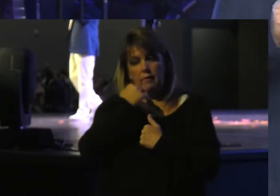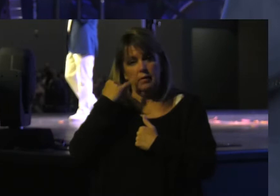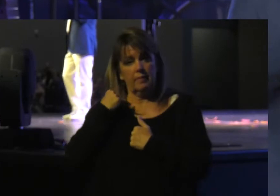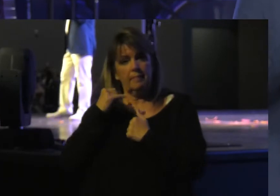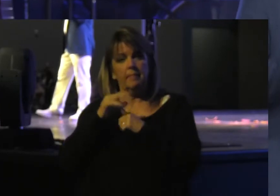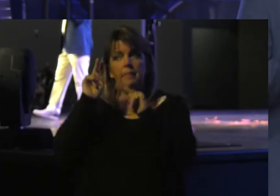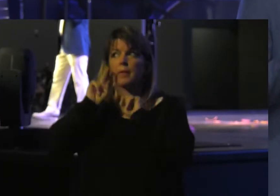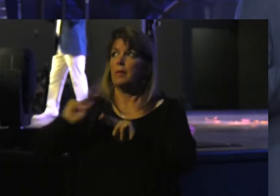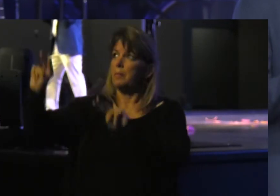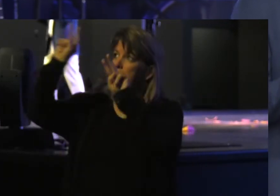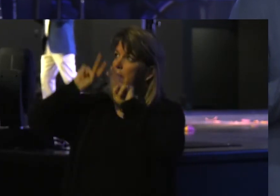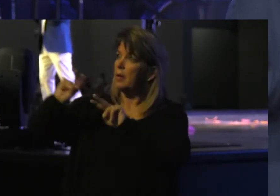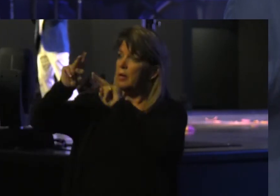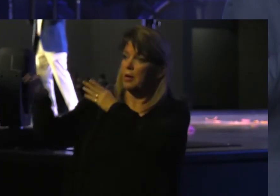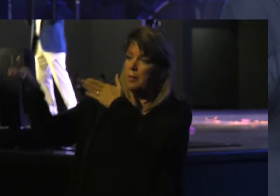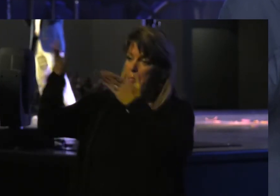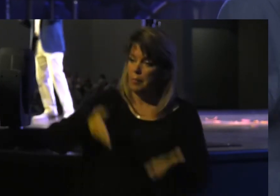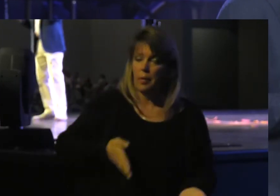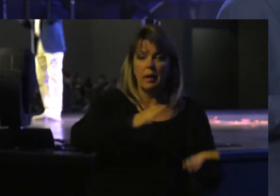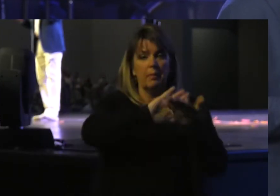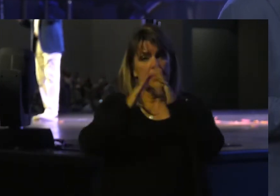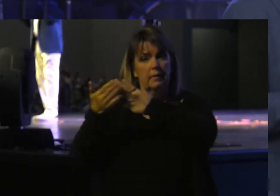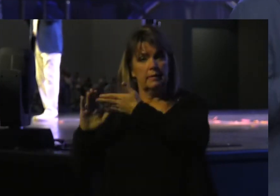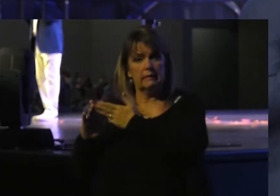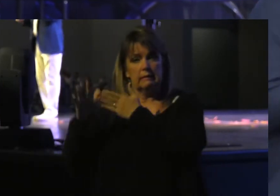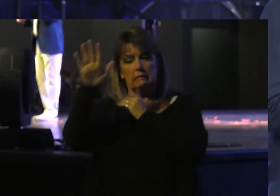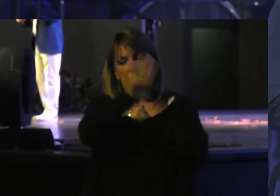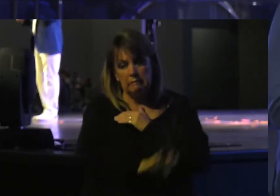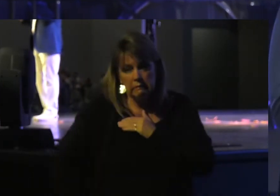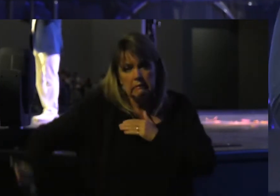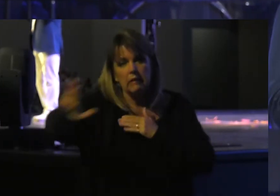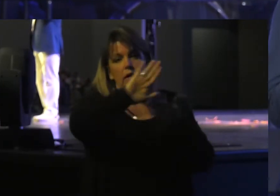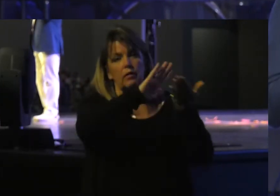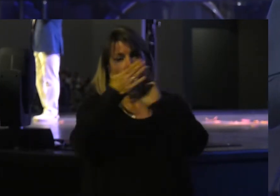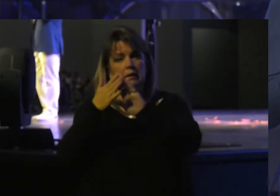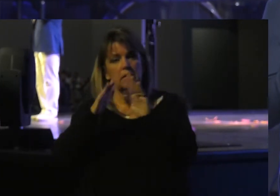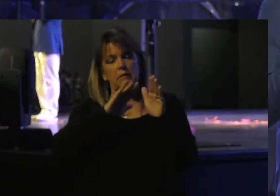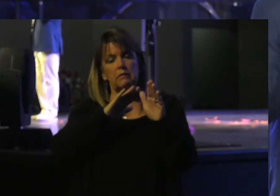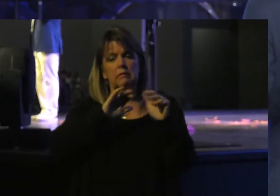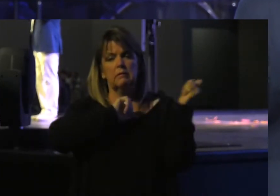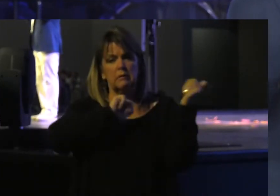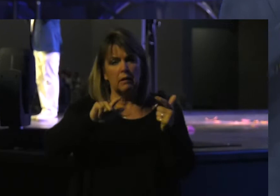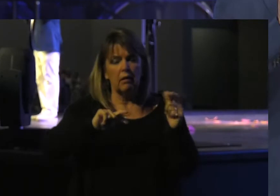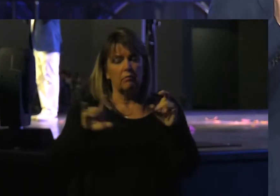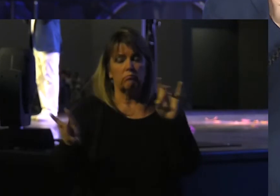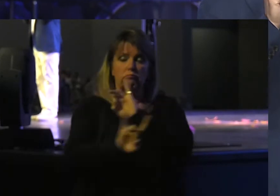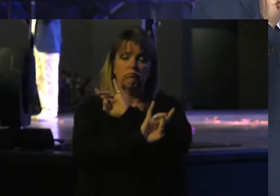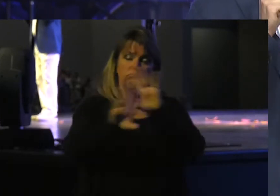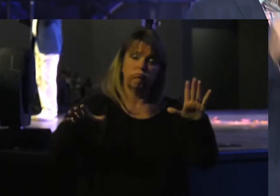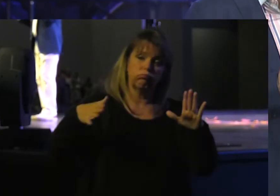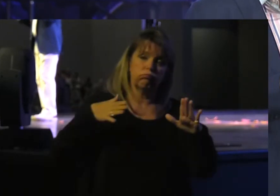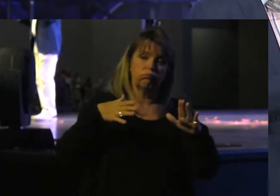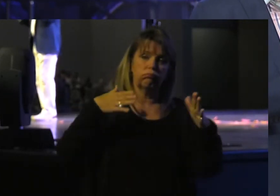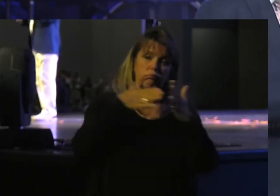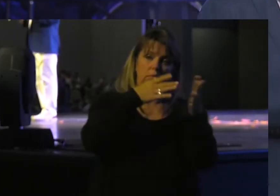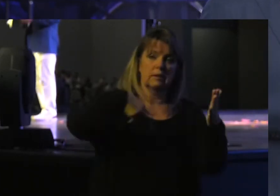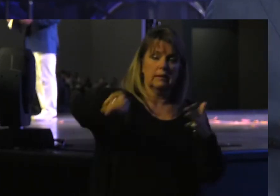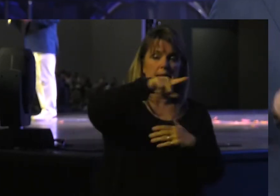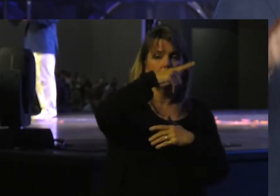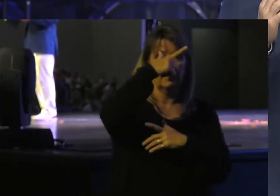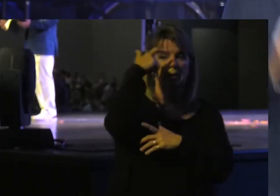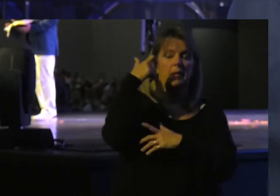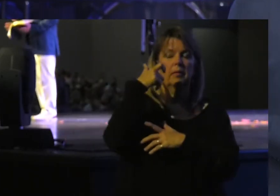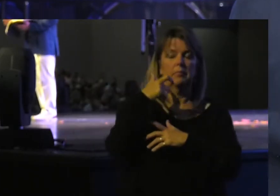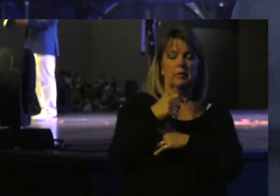I am Bringing Upon this City And upon All its Towns And all The disaster That I Have pronounced Against it Because they Have stiffened Their neck